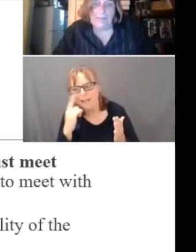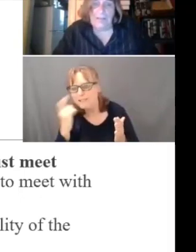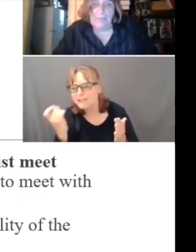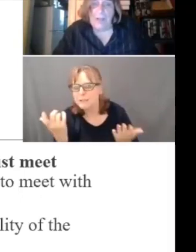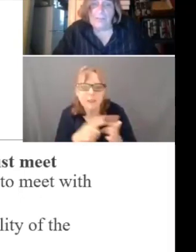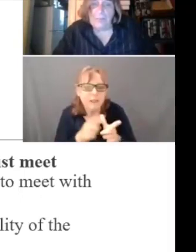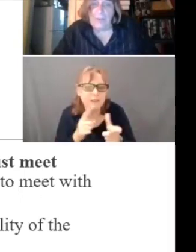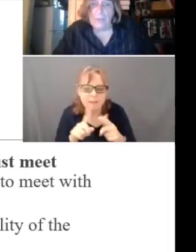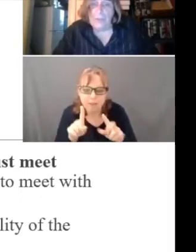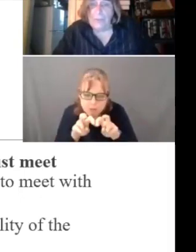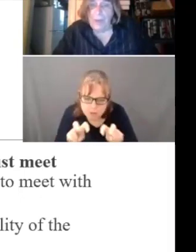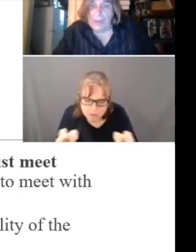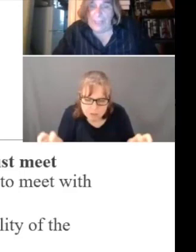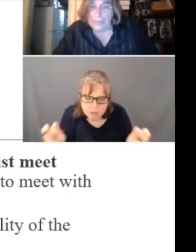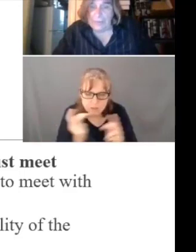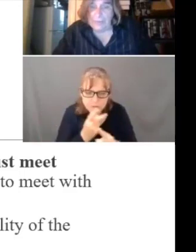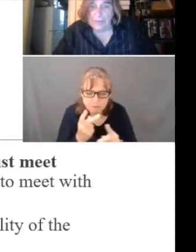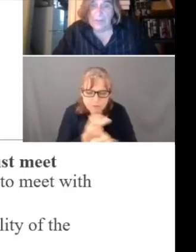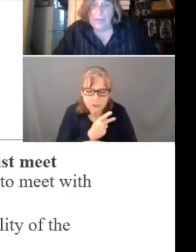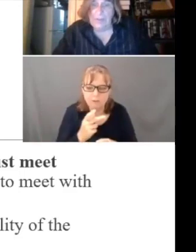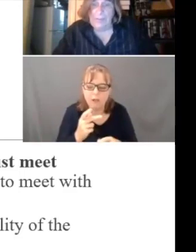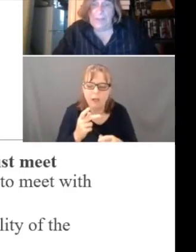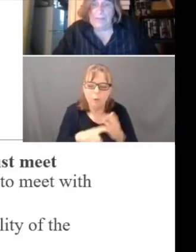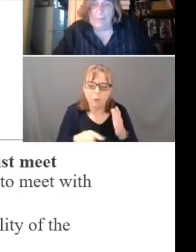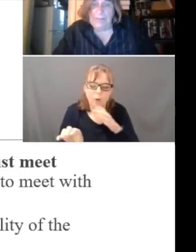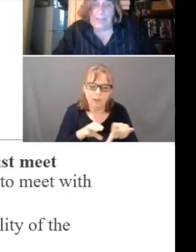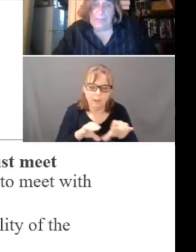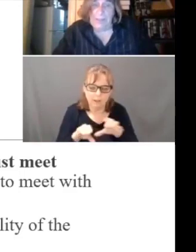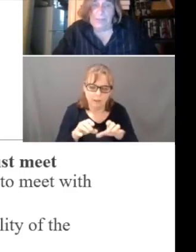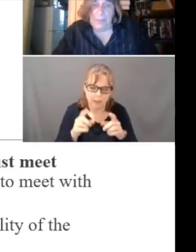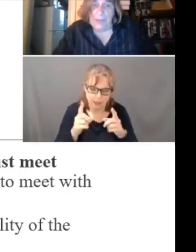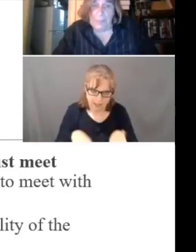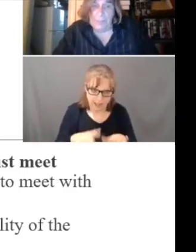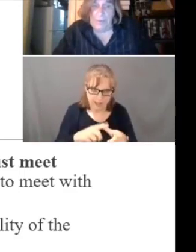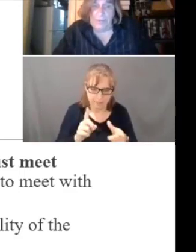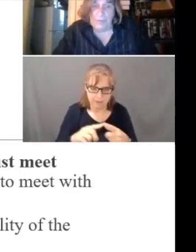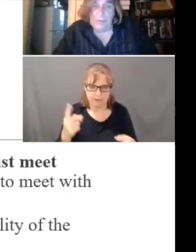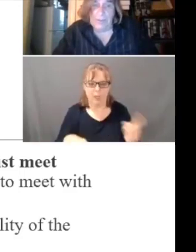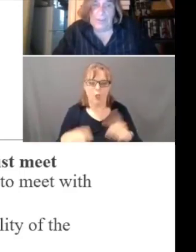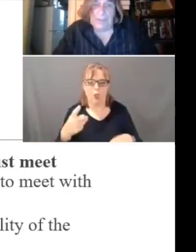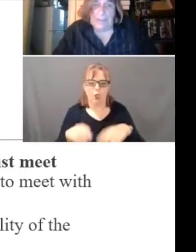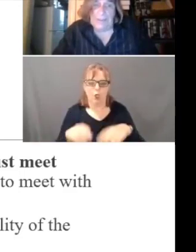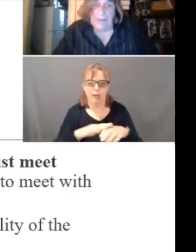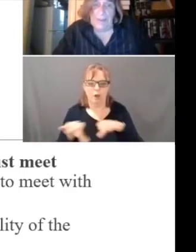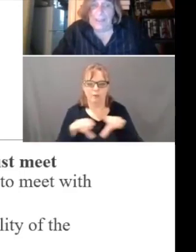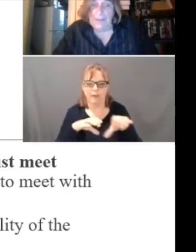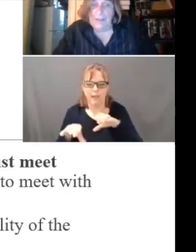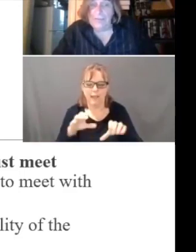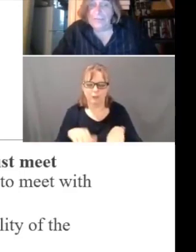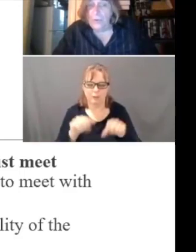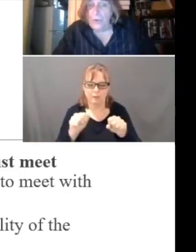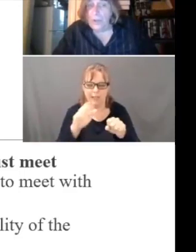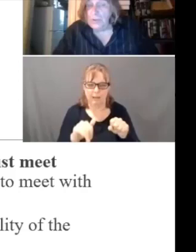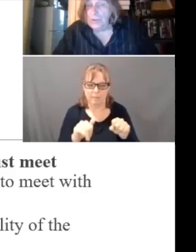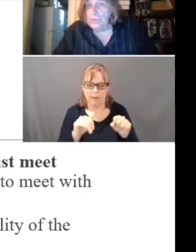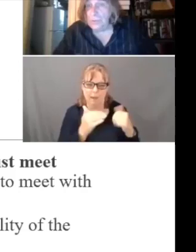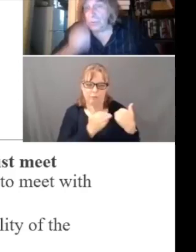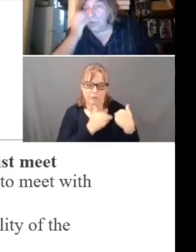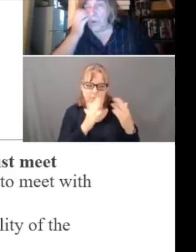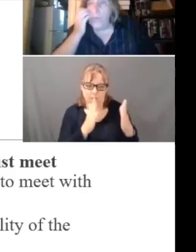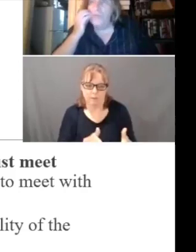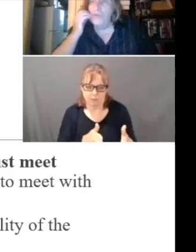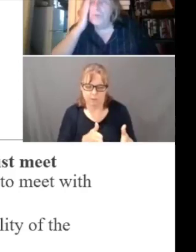discuss and, if possible, agree upon actions that may be taken by the responsible person. Again, the so-called